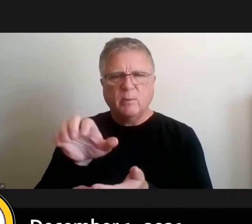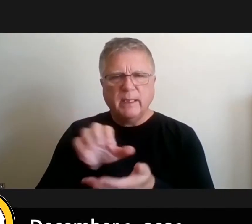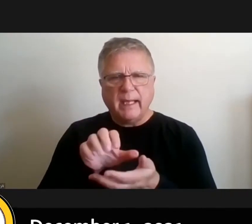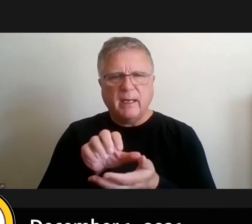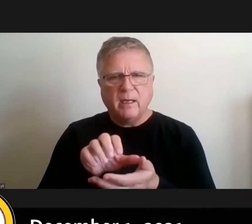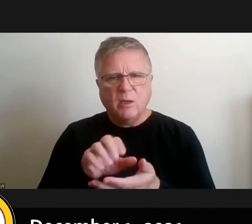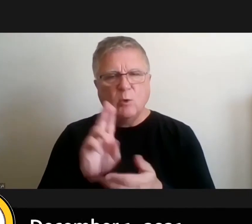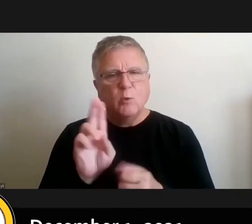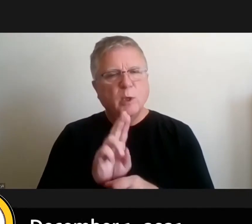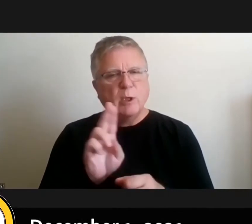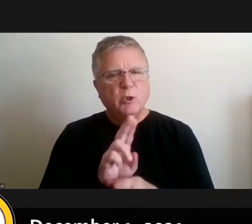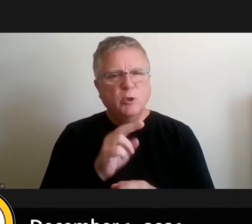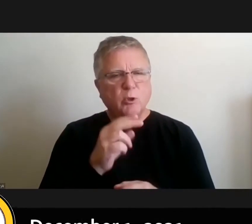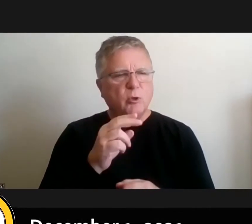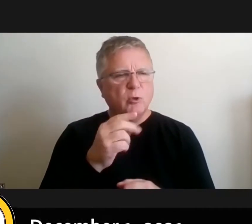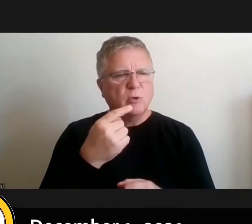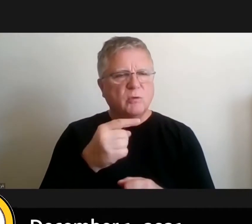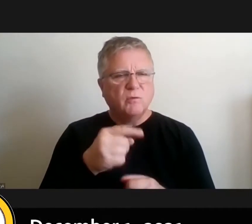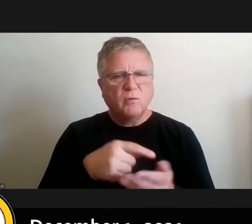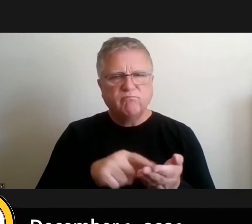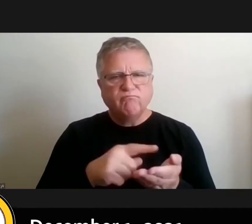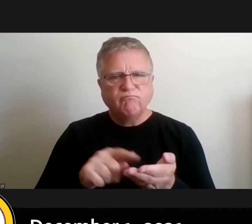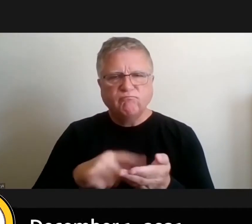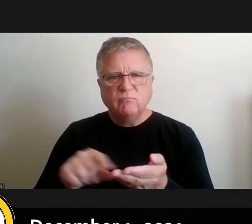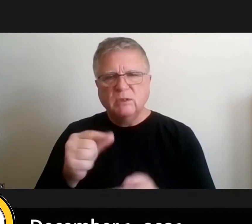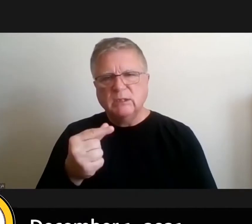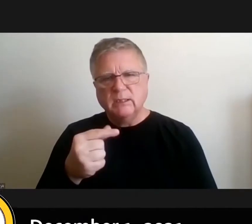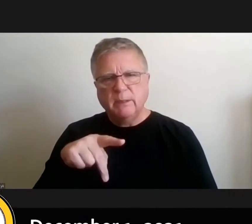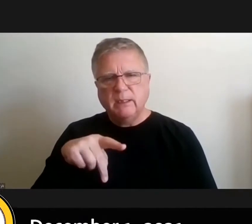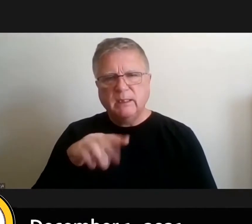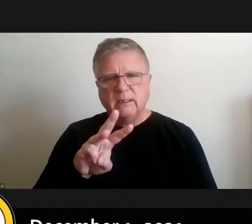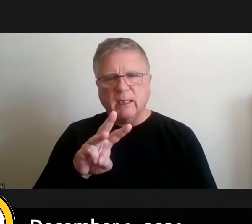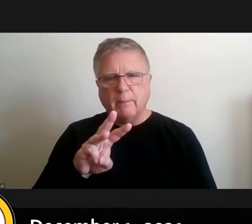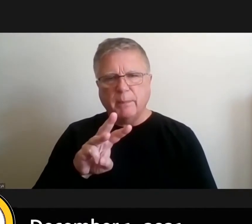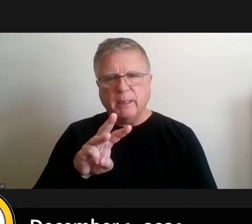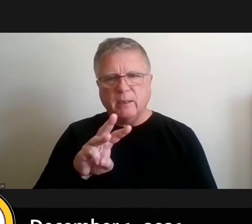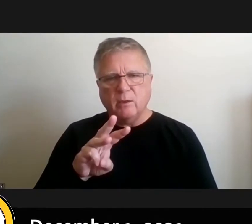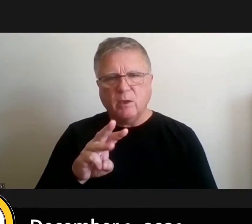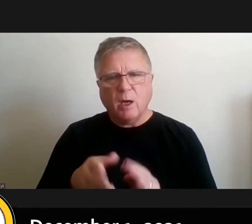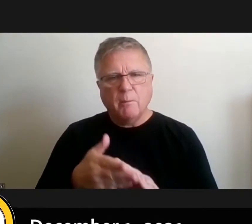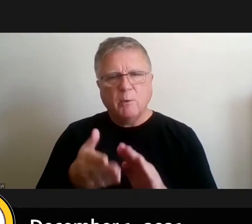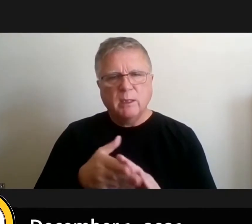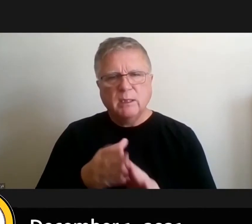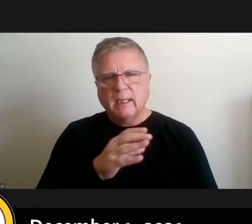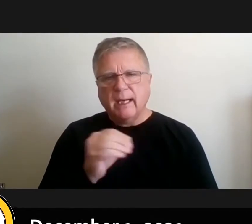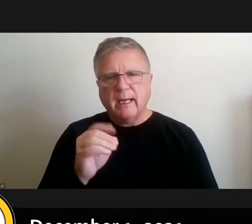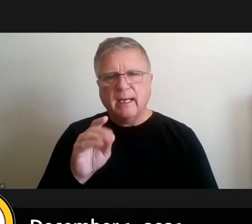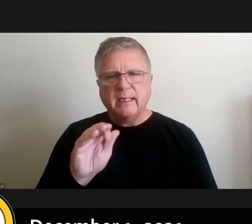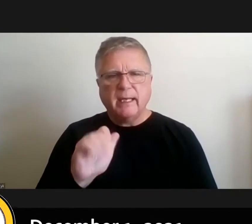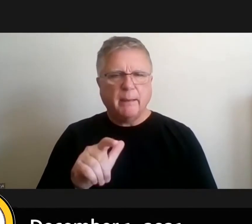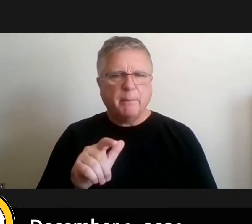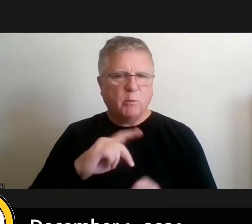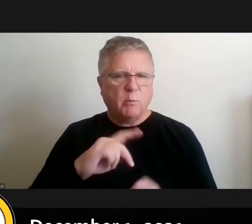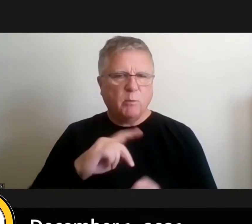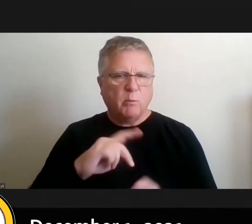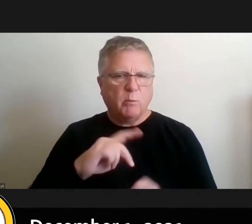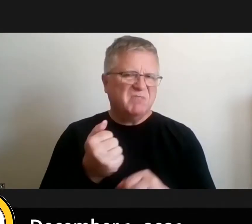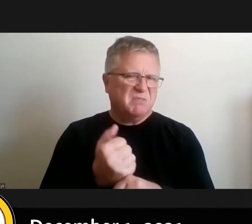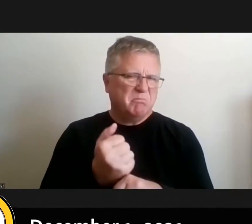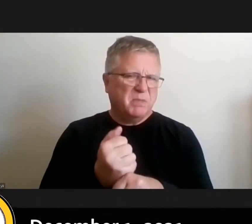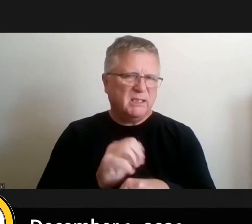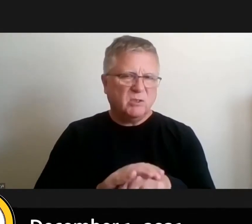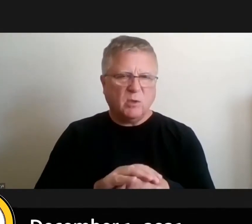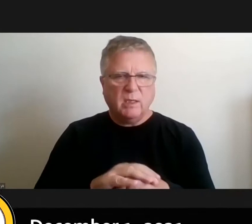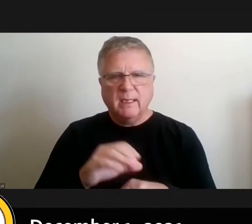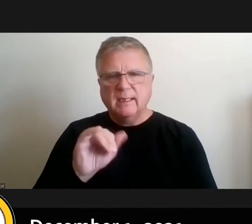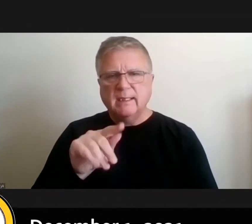for uh dpw operations uh as well as parks operations and capital projects this is just based on uh sales tax